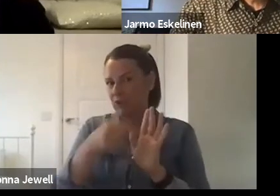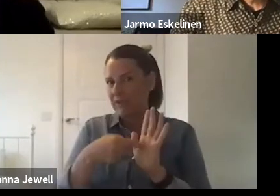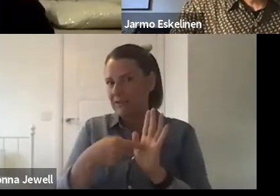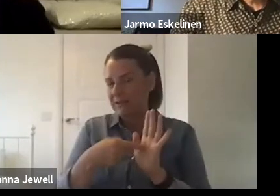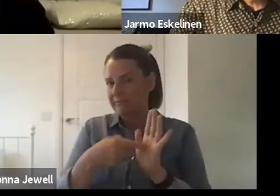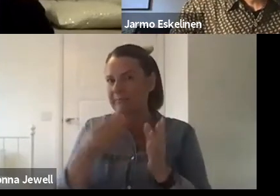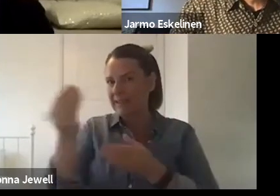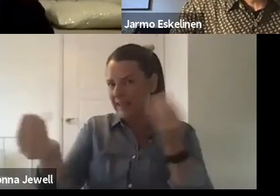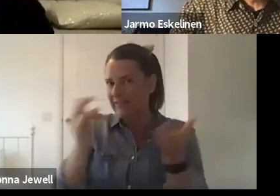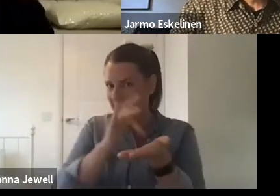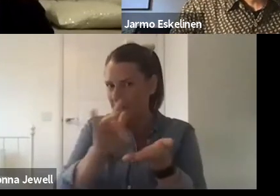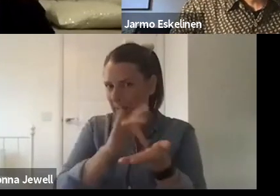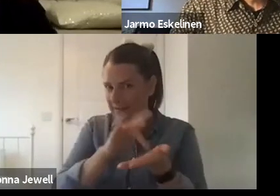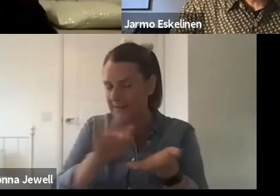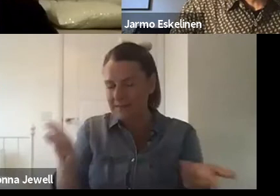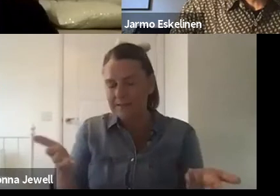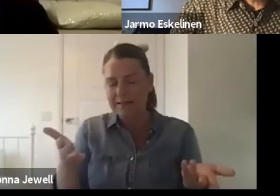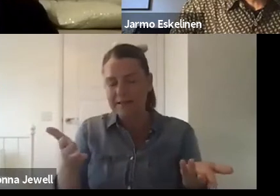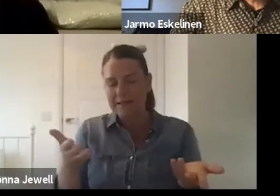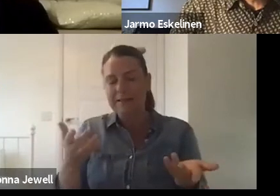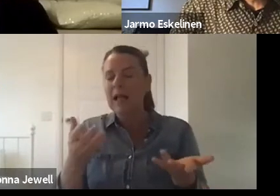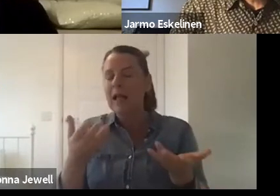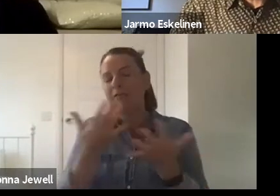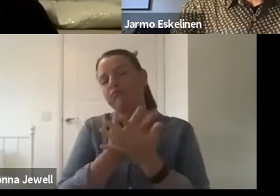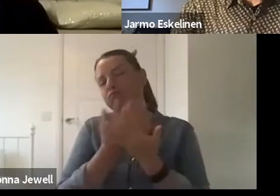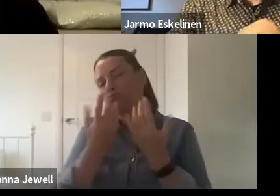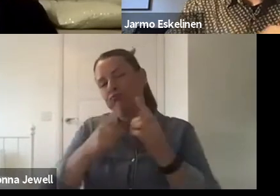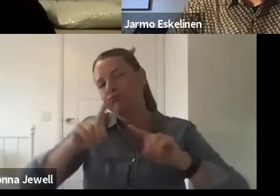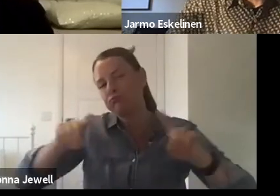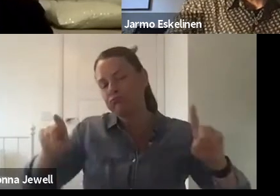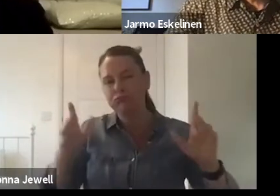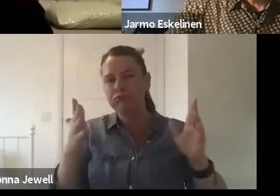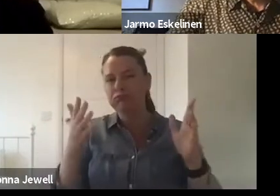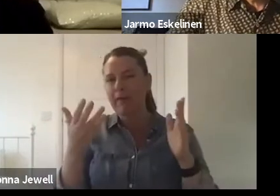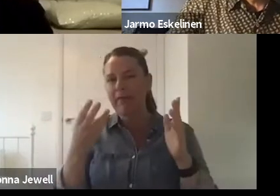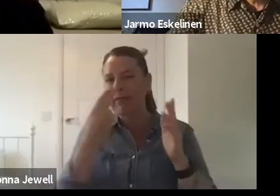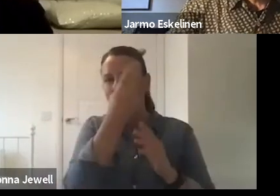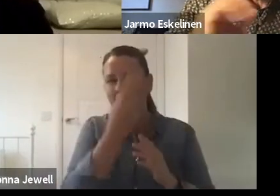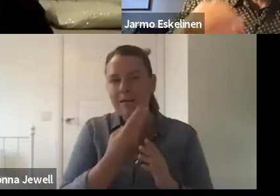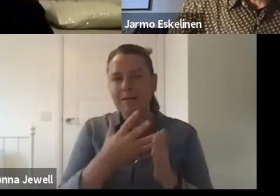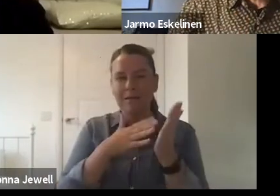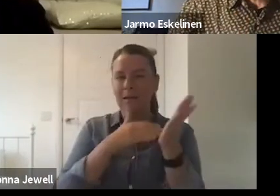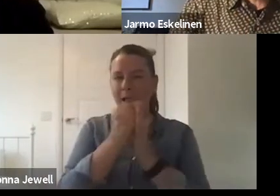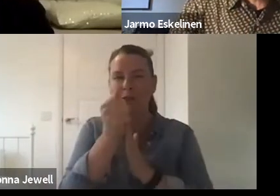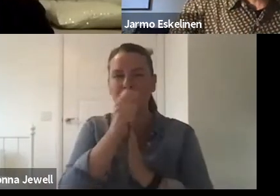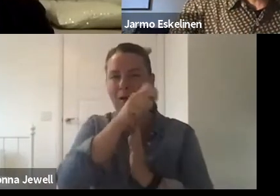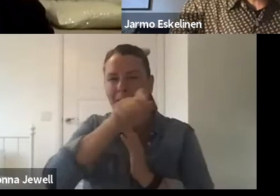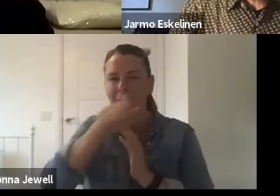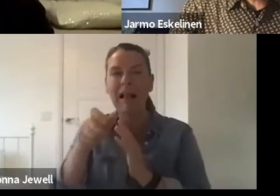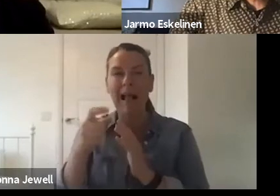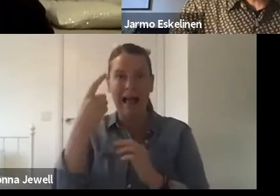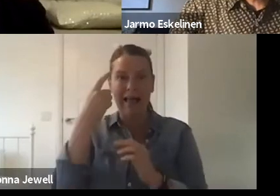others with cultural partners and artists, but I think there's a huge opportunity to do more there. And I think the appetite is there